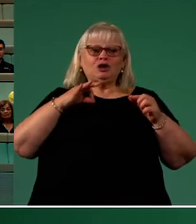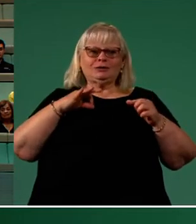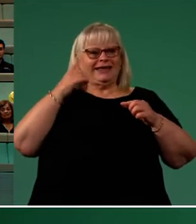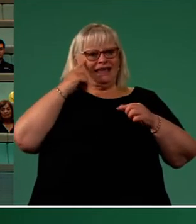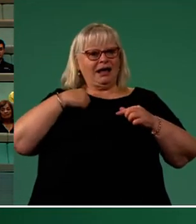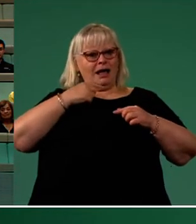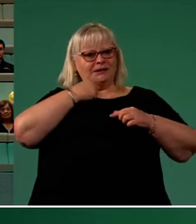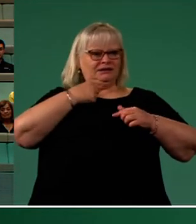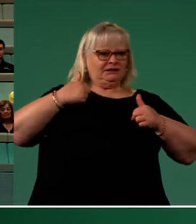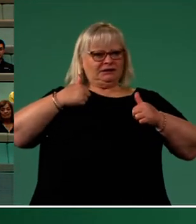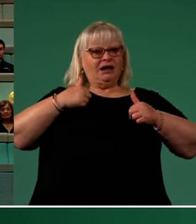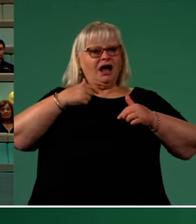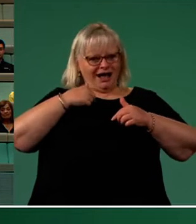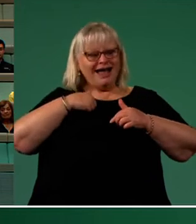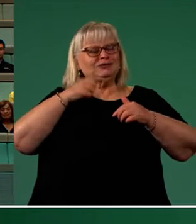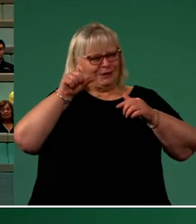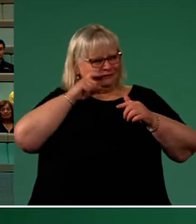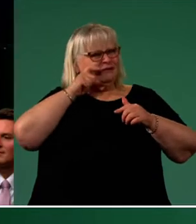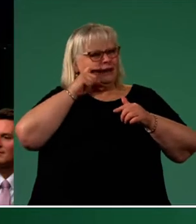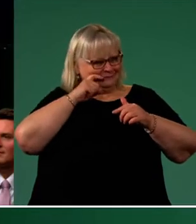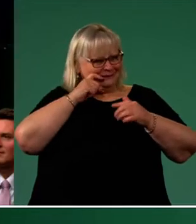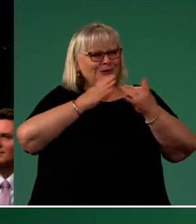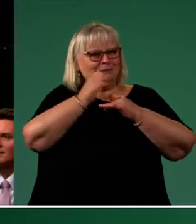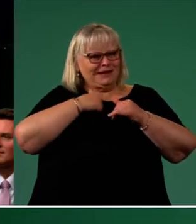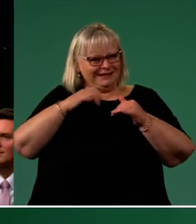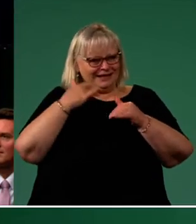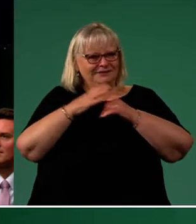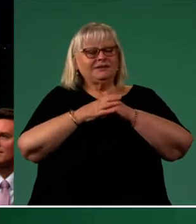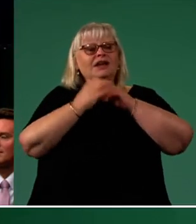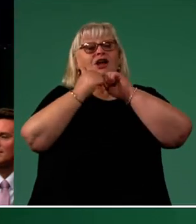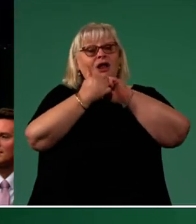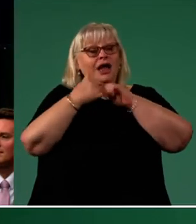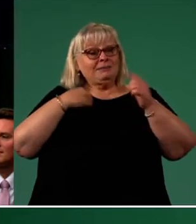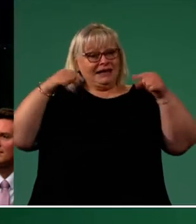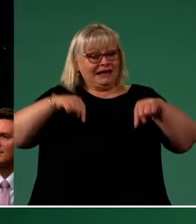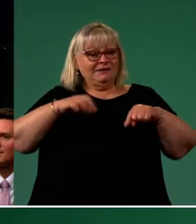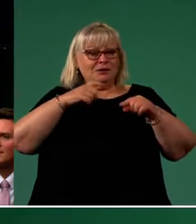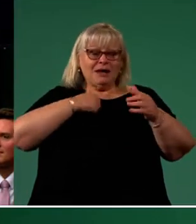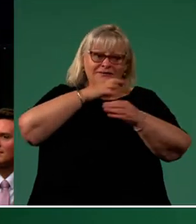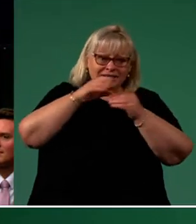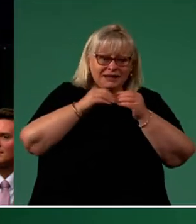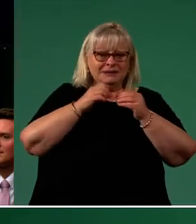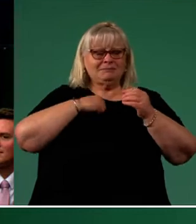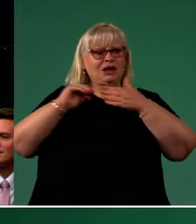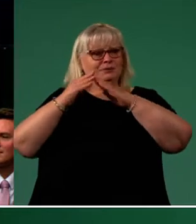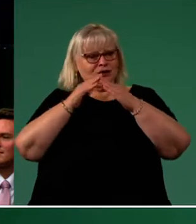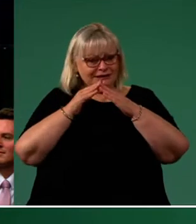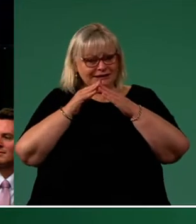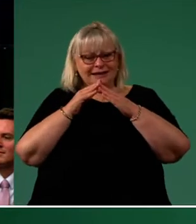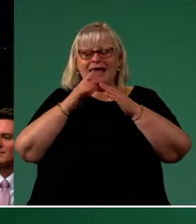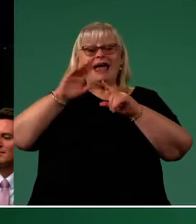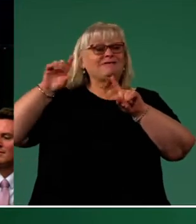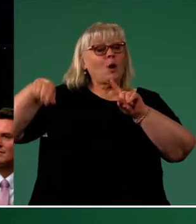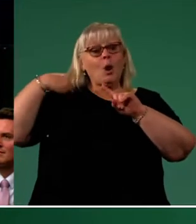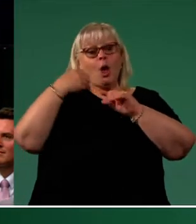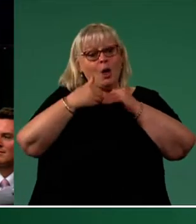seriously and to make sure I have fun along the way. Colleagues I'm here for my family and my community and for as long as I'm in this place I'll do